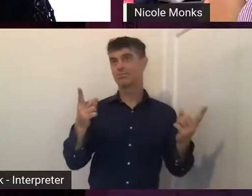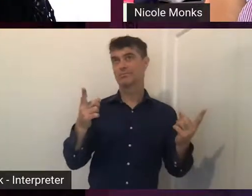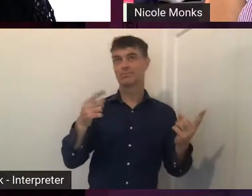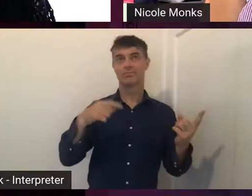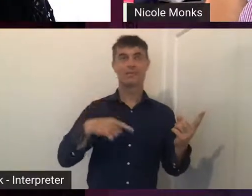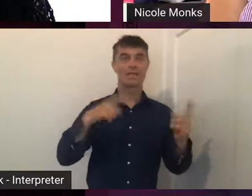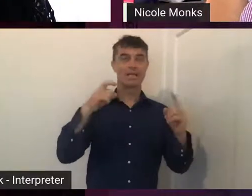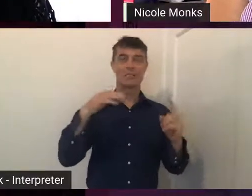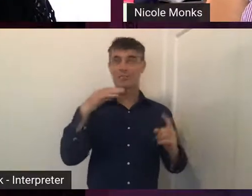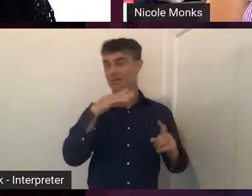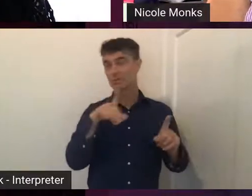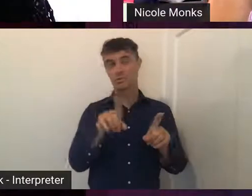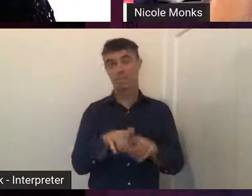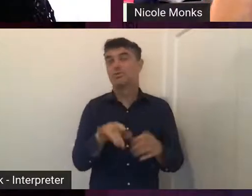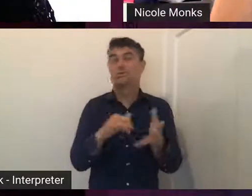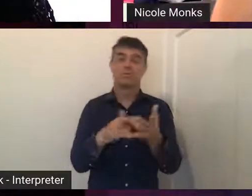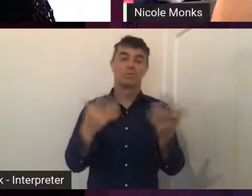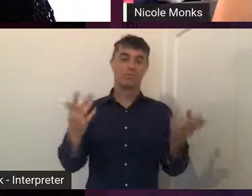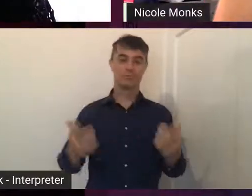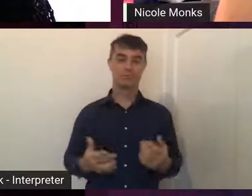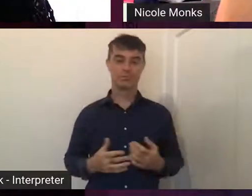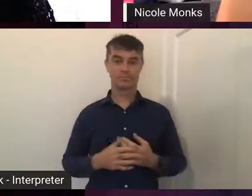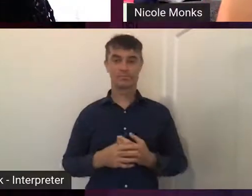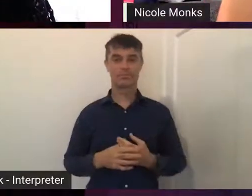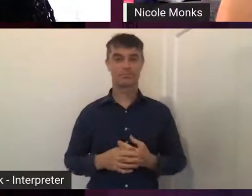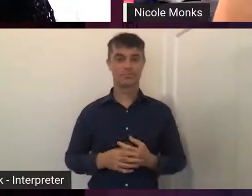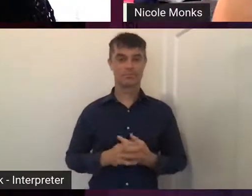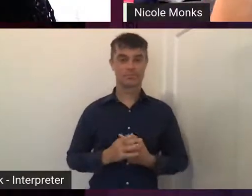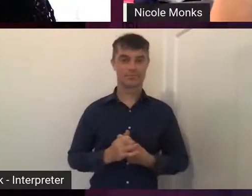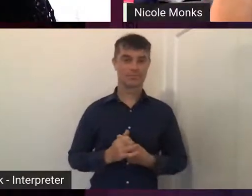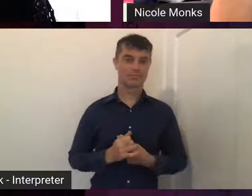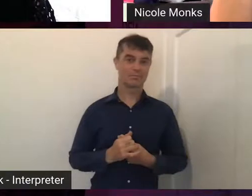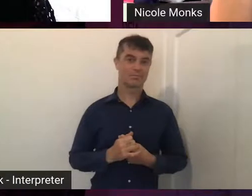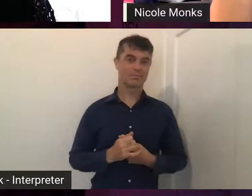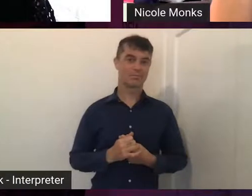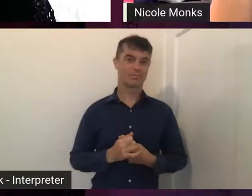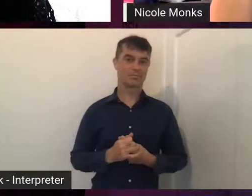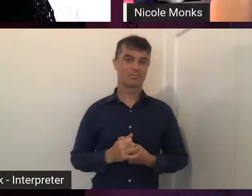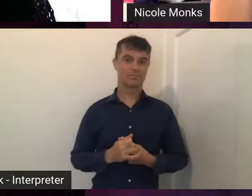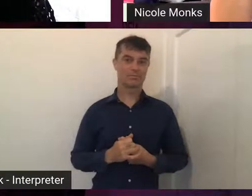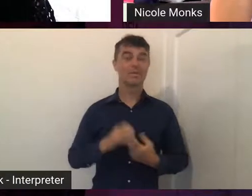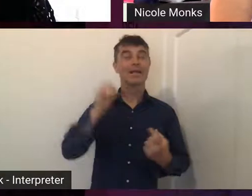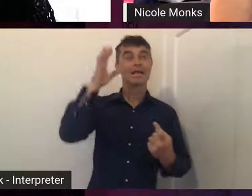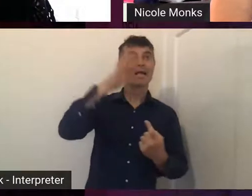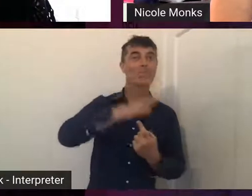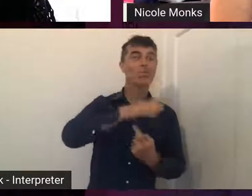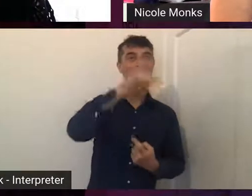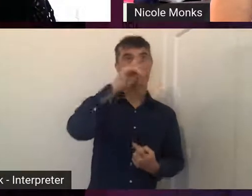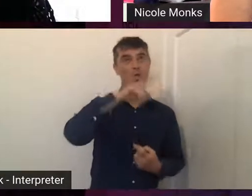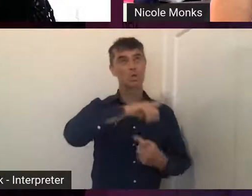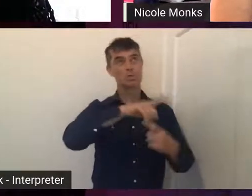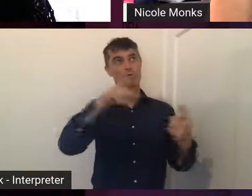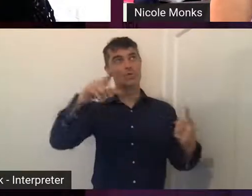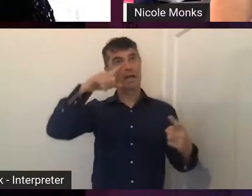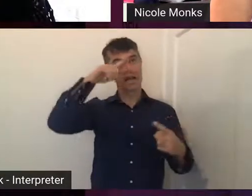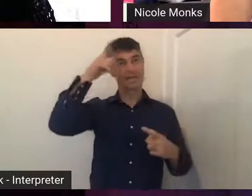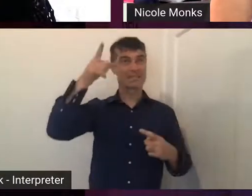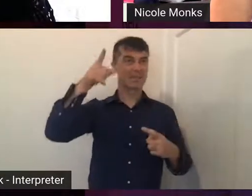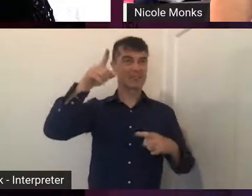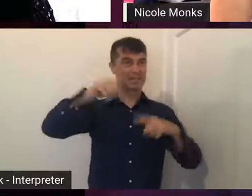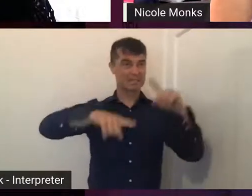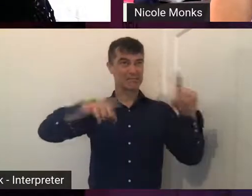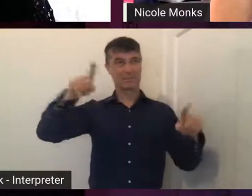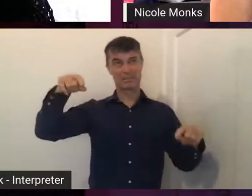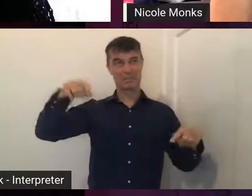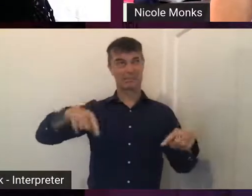near Melbourne as well. So it's, I think it's really important for people to understand the diversity of this country as